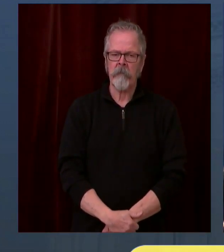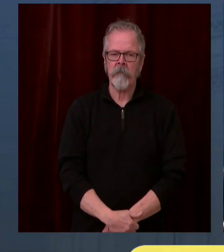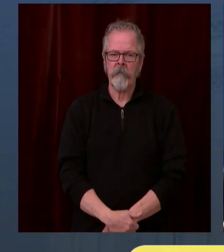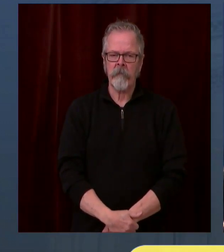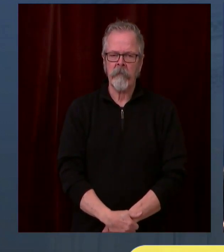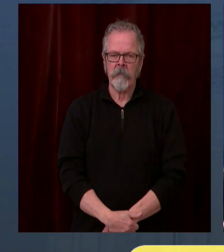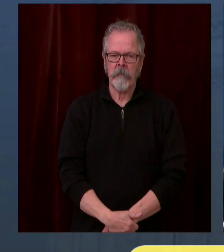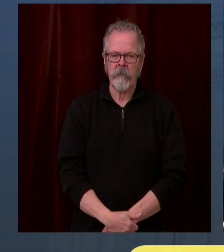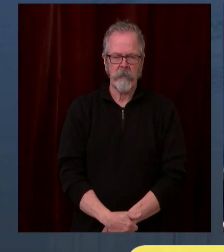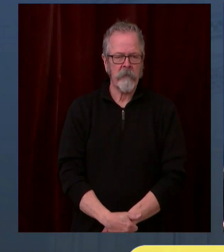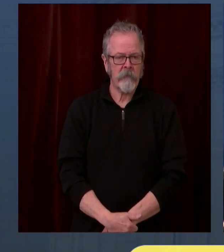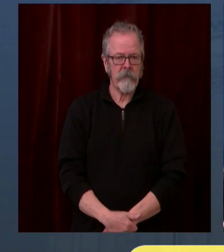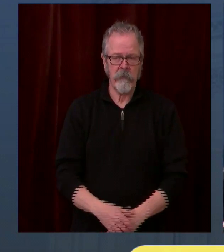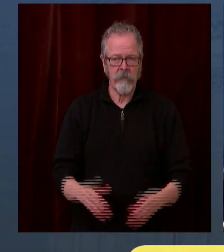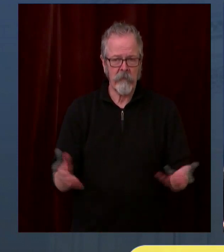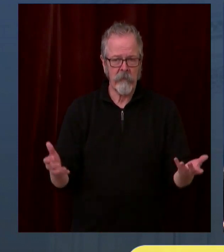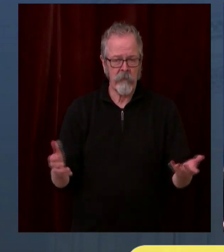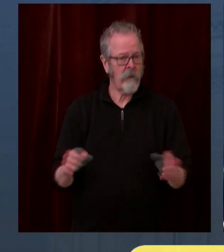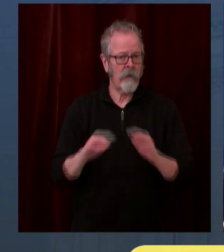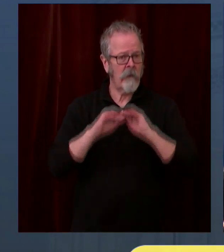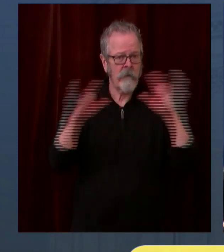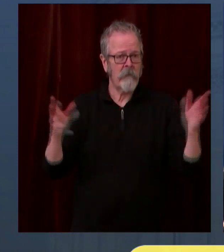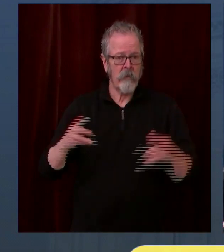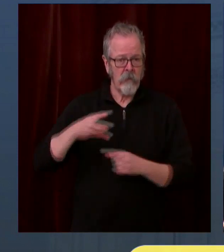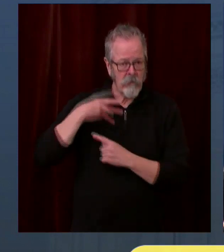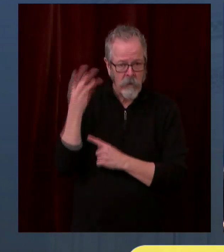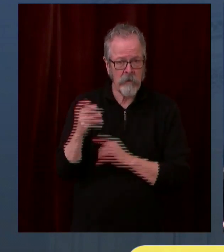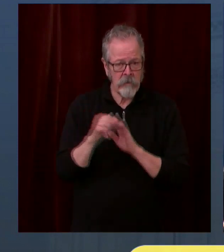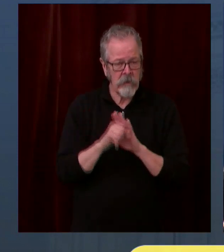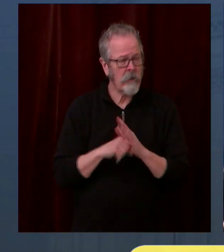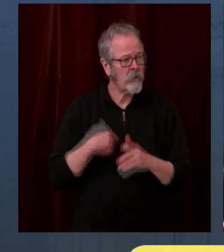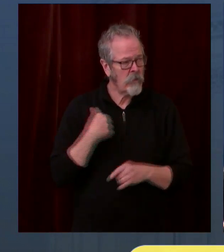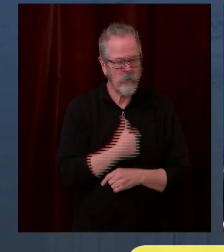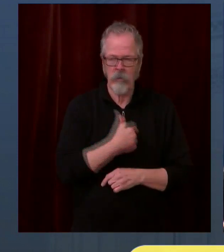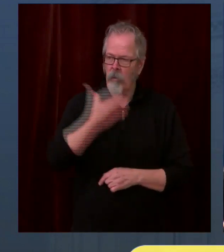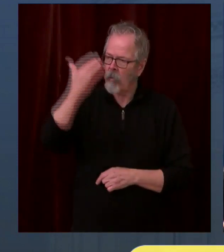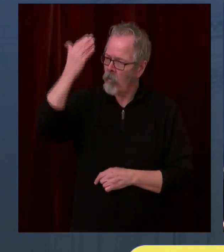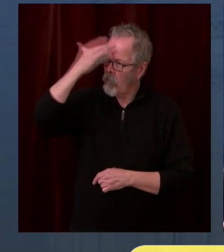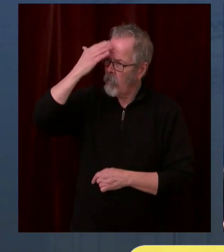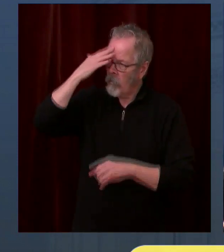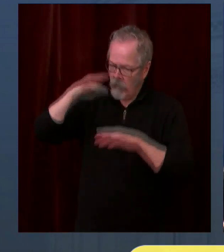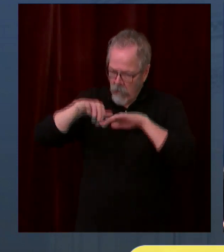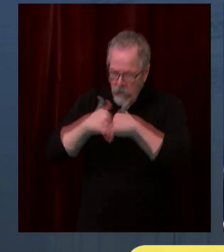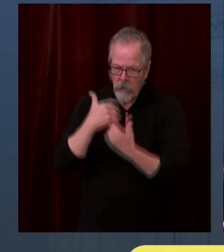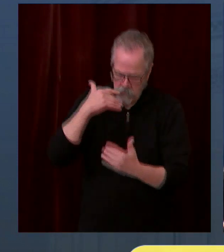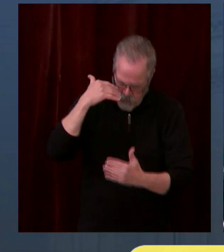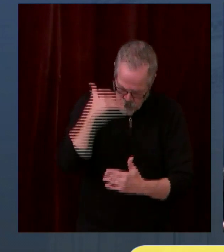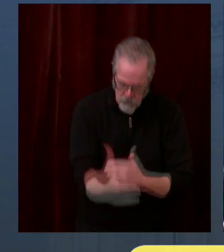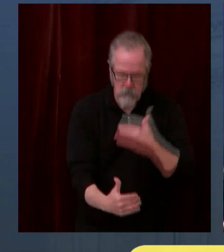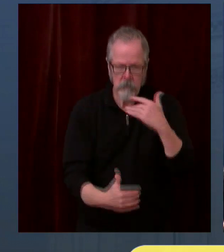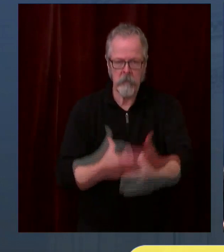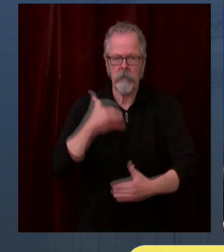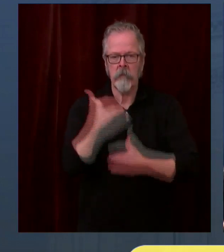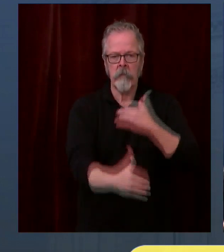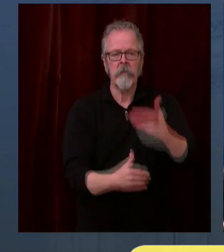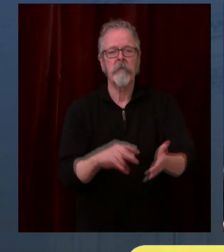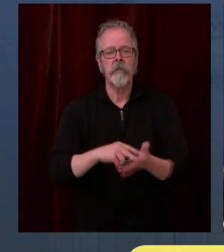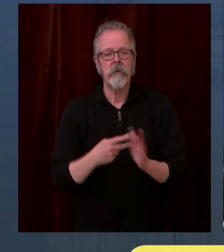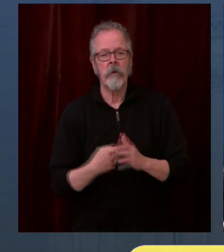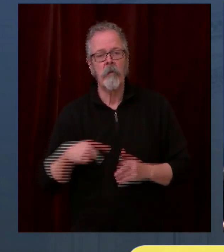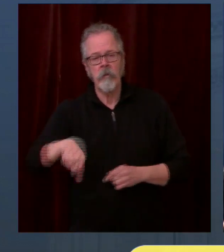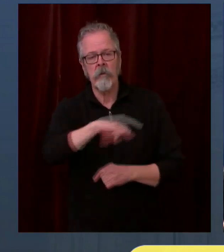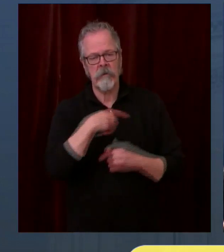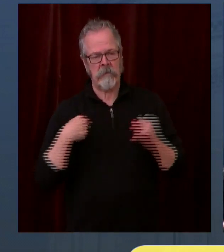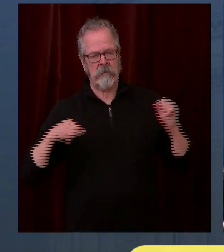have saved thousands of people in the state of Washington. If other states in the country had joined us in this effort, there would have been